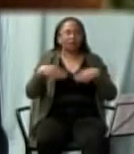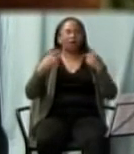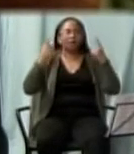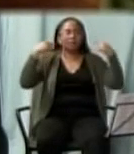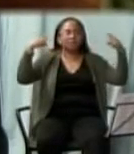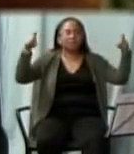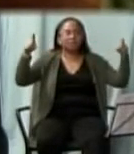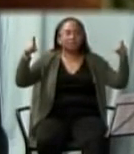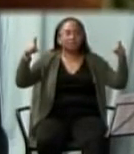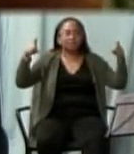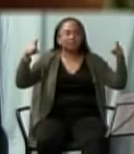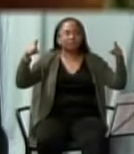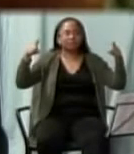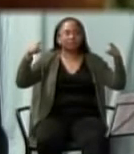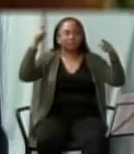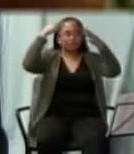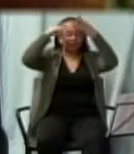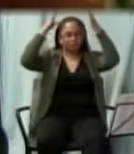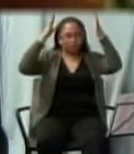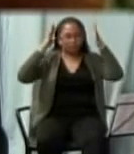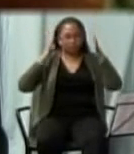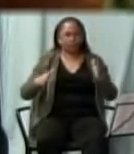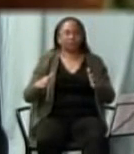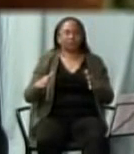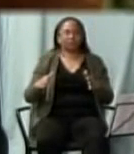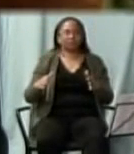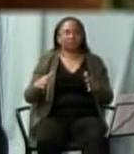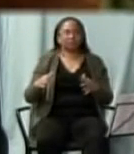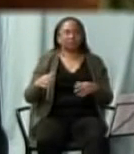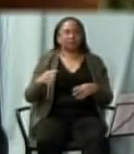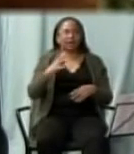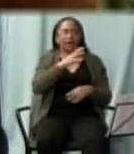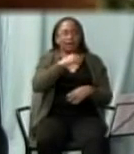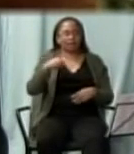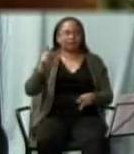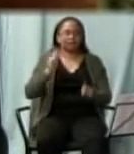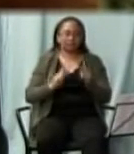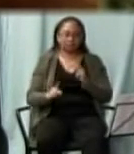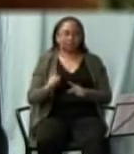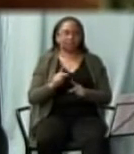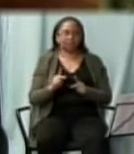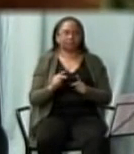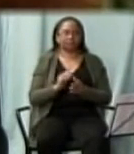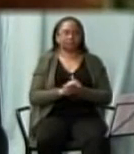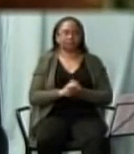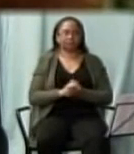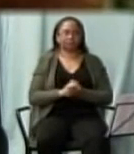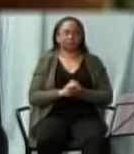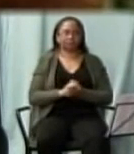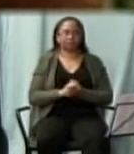the word of God and on the people to whom he preaches.